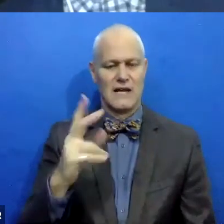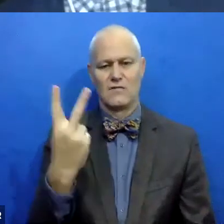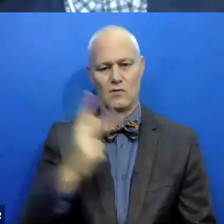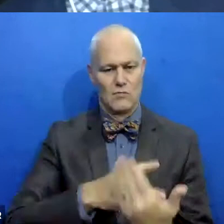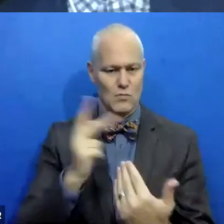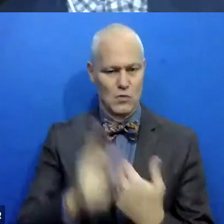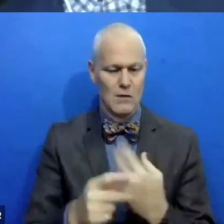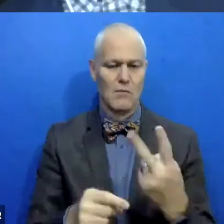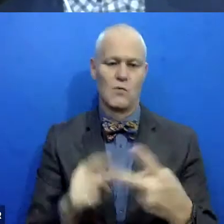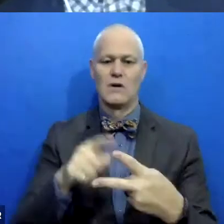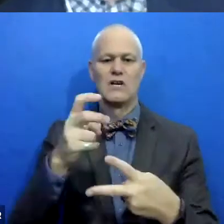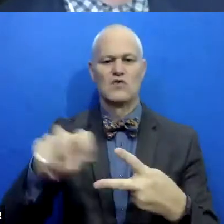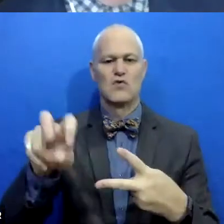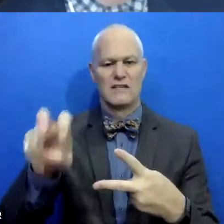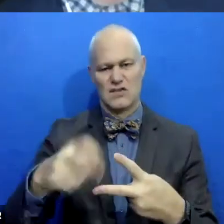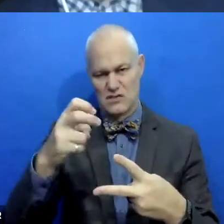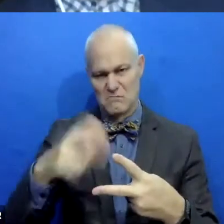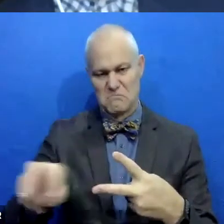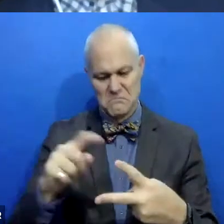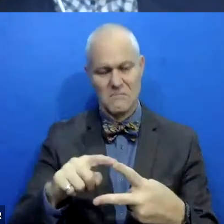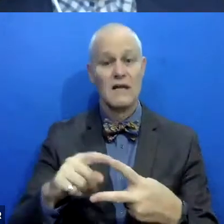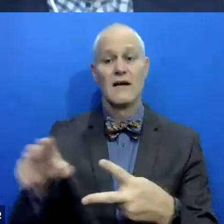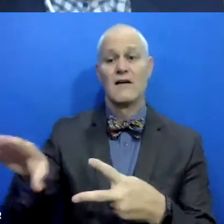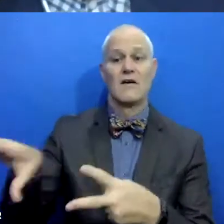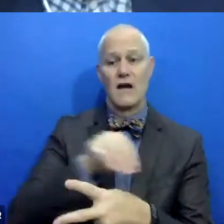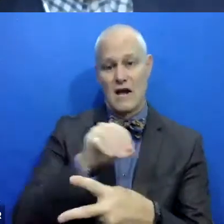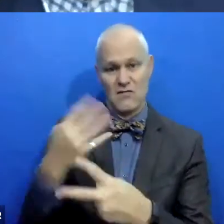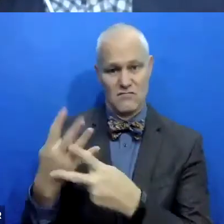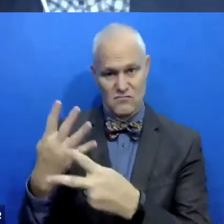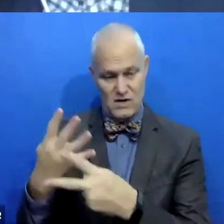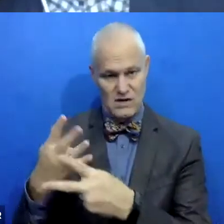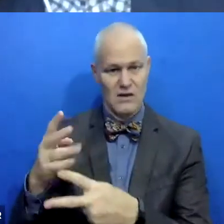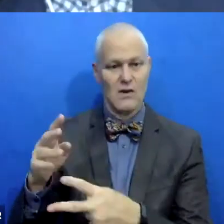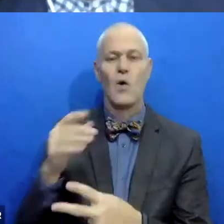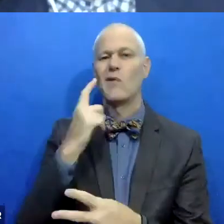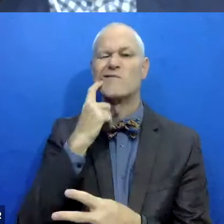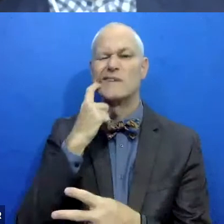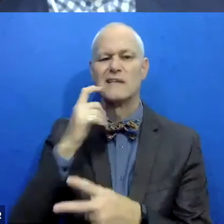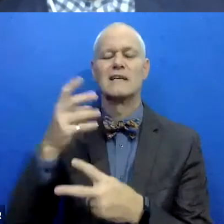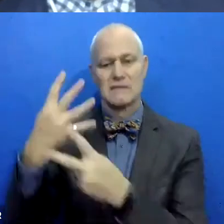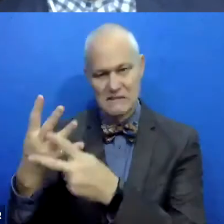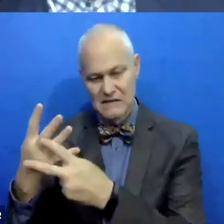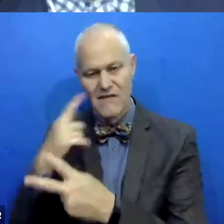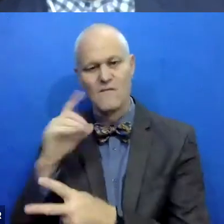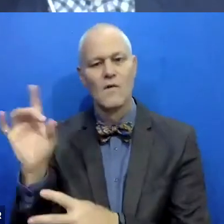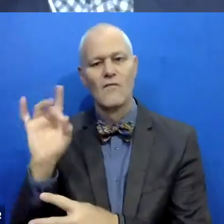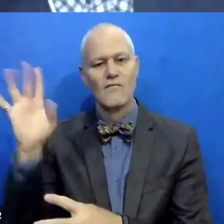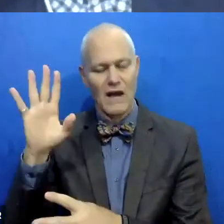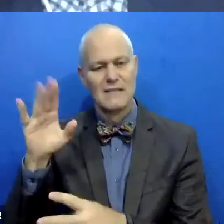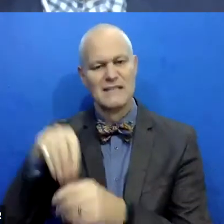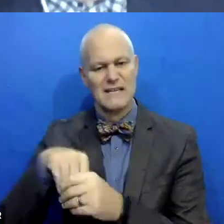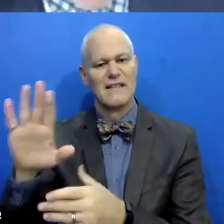circles program, which is for folks who have, are coming out of incarceration or who had recently been incarcerated for using violence in relationships.